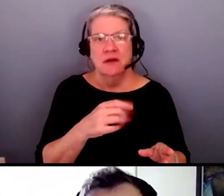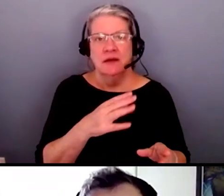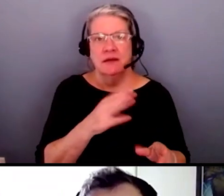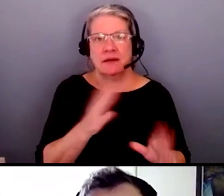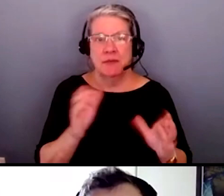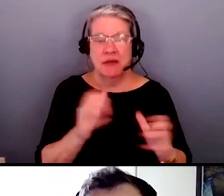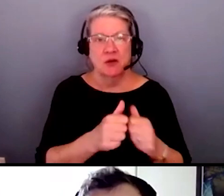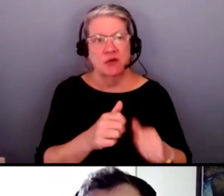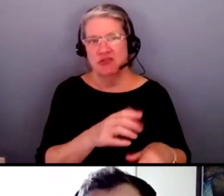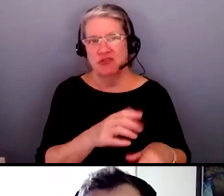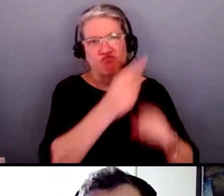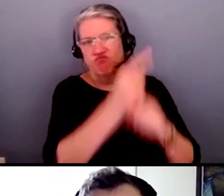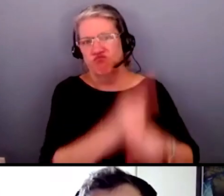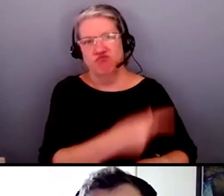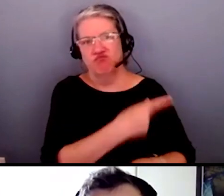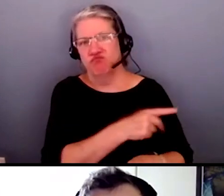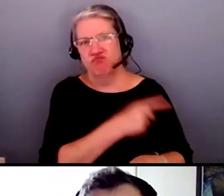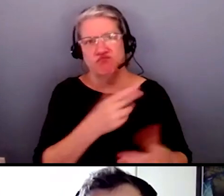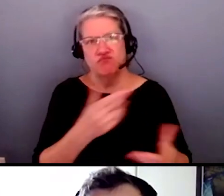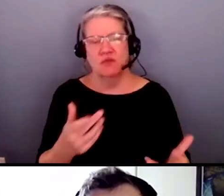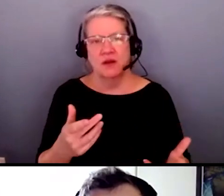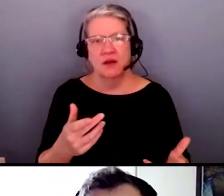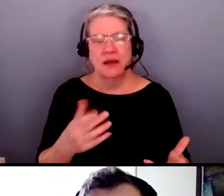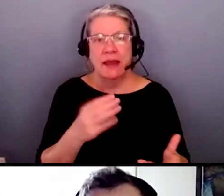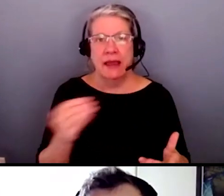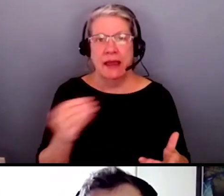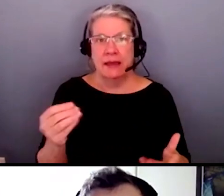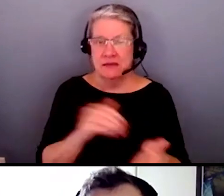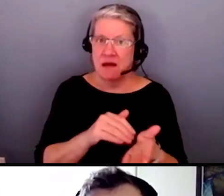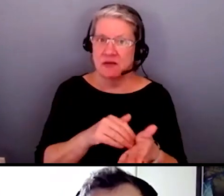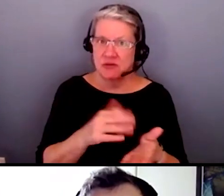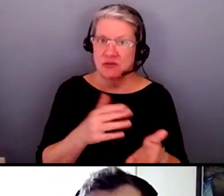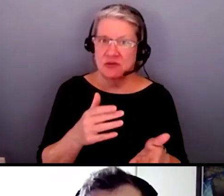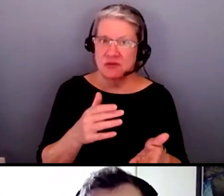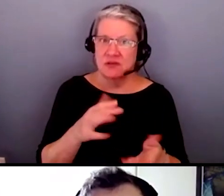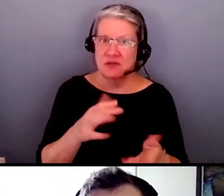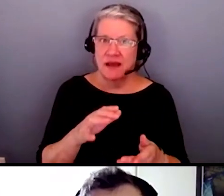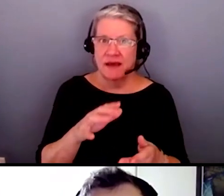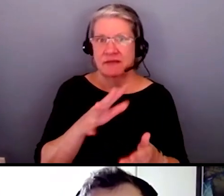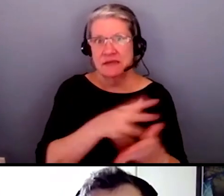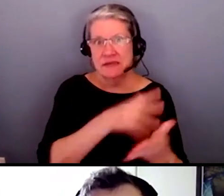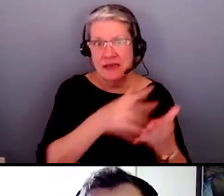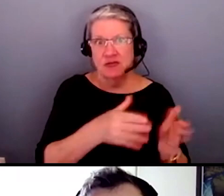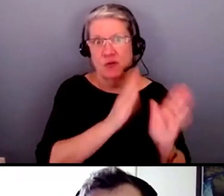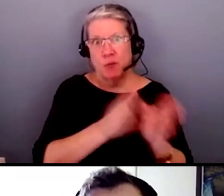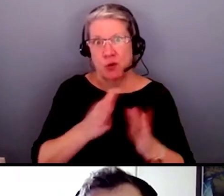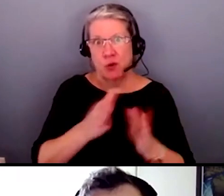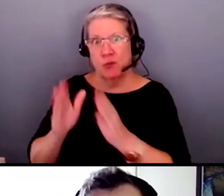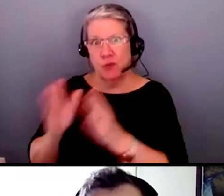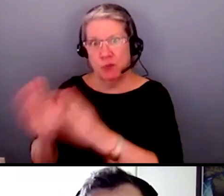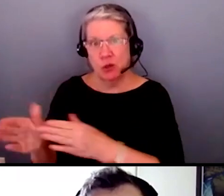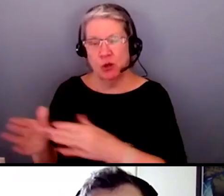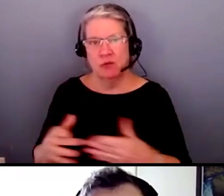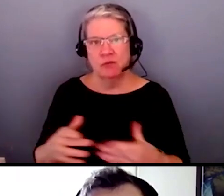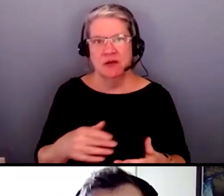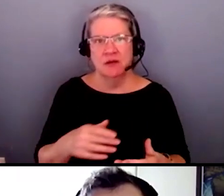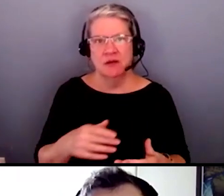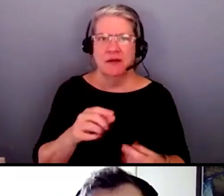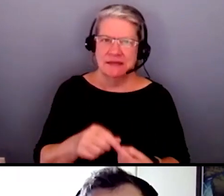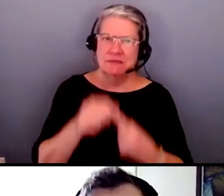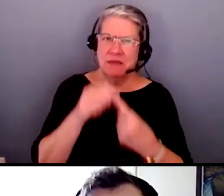to a traditional patient. And while doctors have set schedule and approach, a specialized approach is